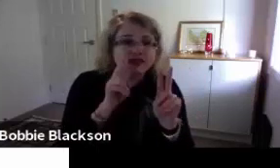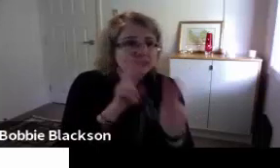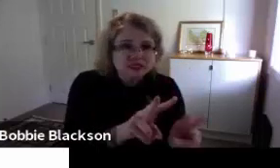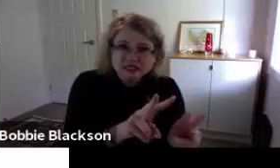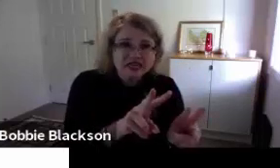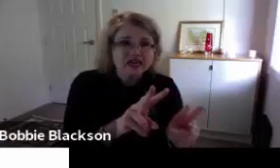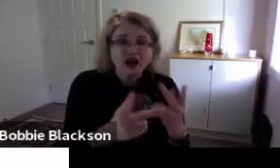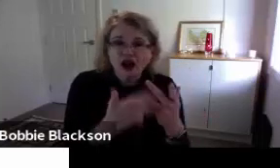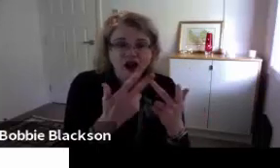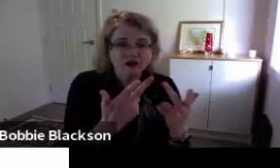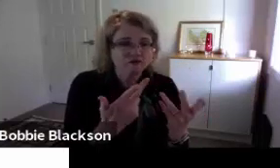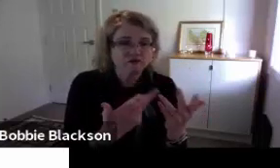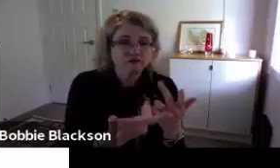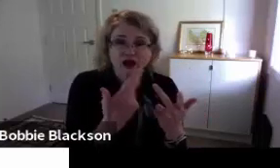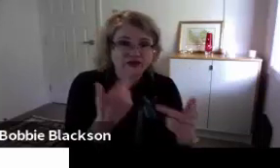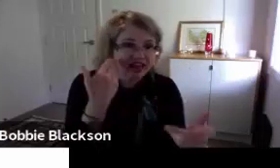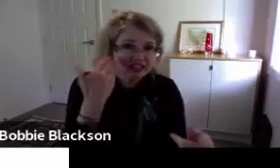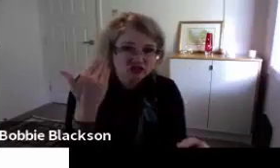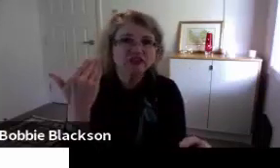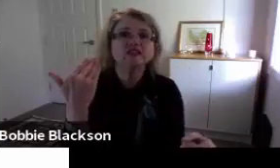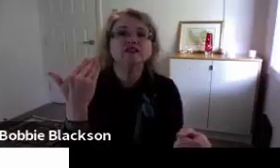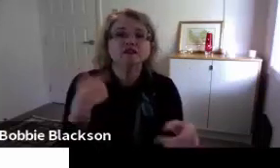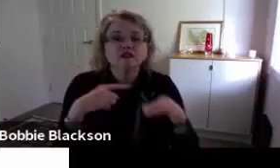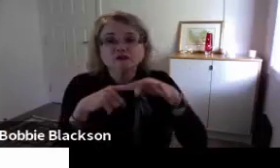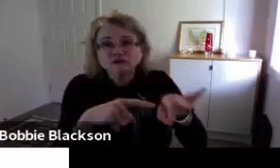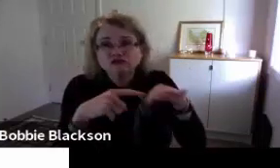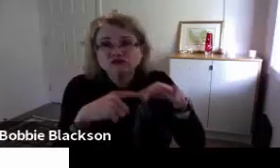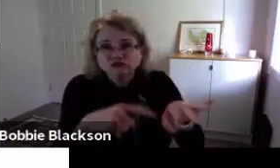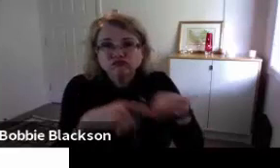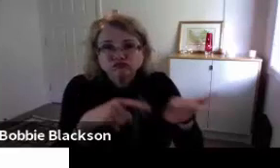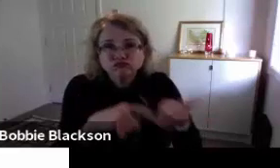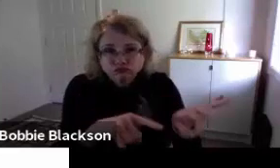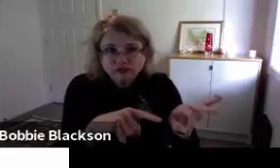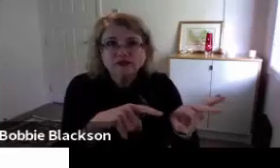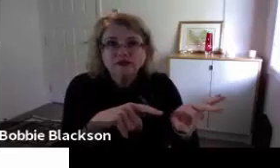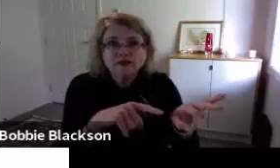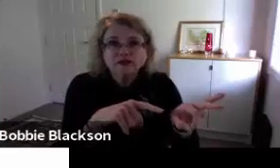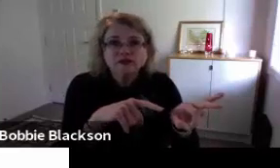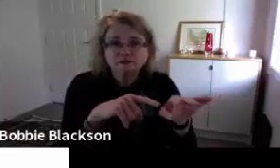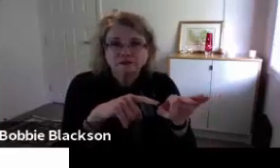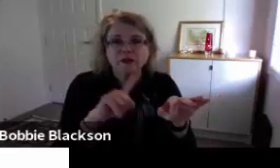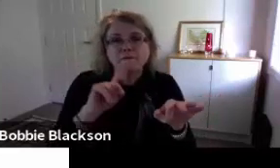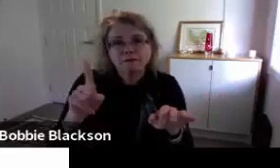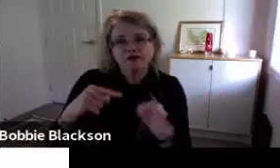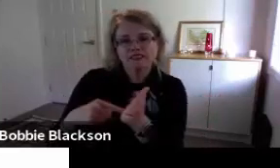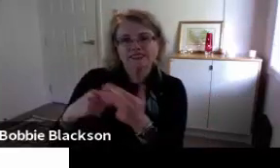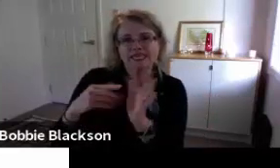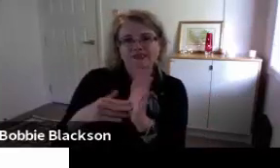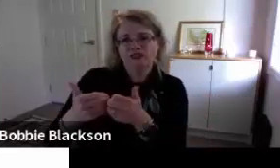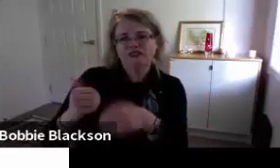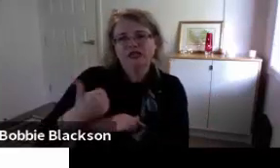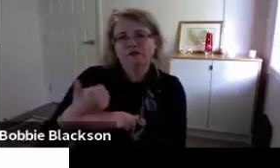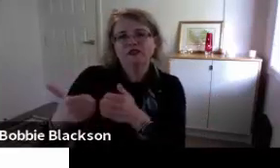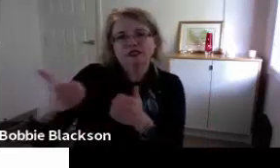and look at the PowerPoints and PowerPoints of the other educational resources like the lectures, ask questions,